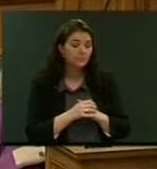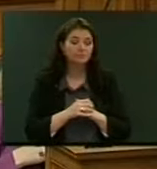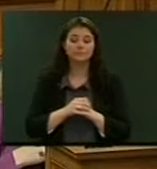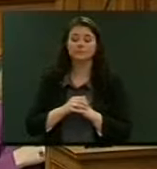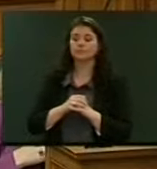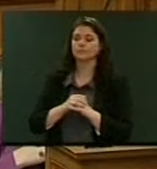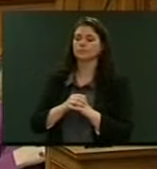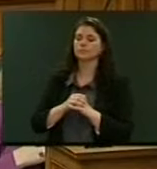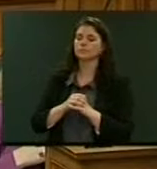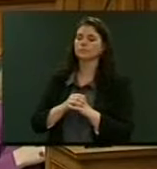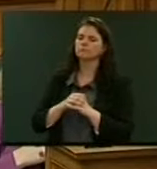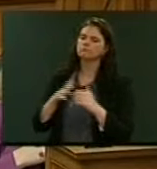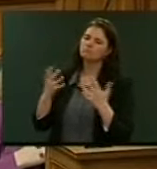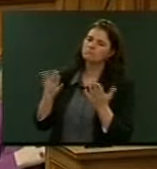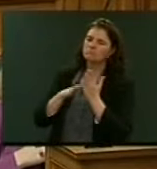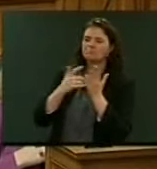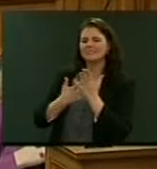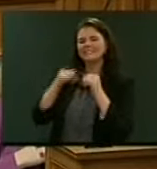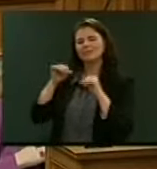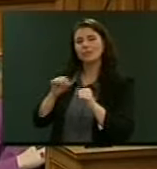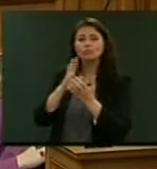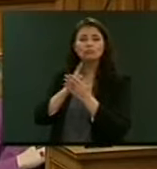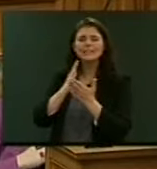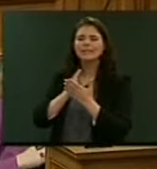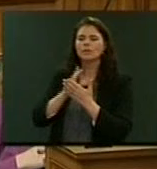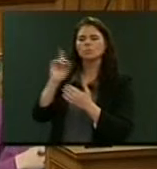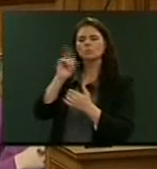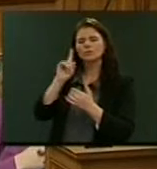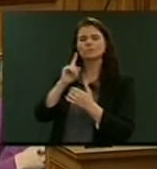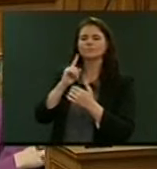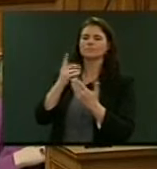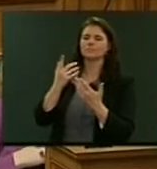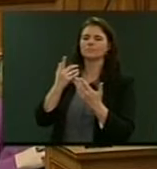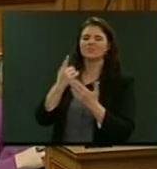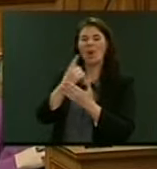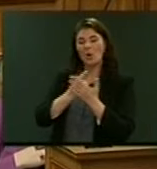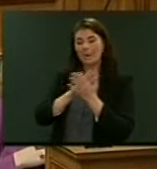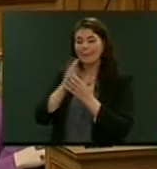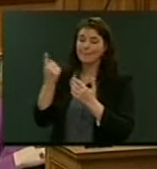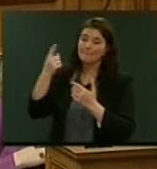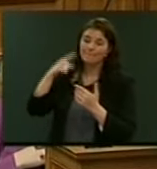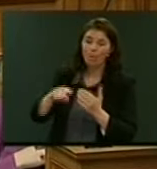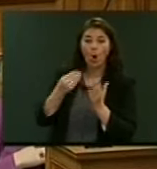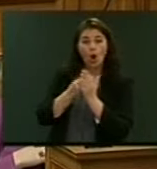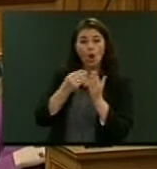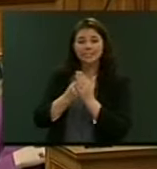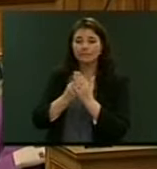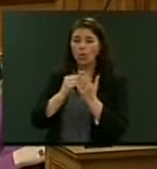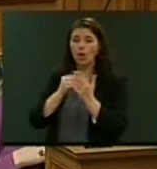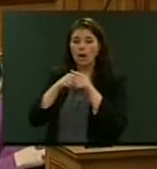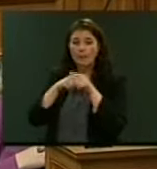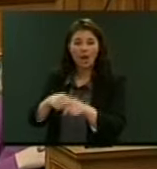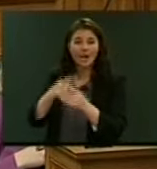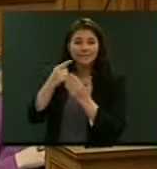Honourable Bill English. Well, Mr Speaker, it's a matter of only imposing more compliance costs if we think there's a